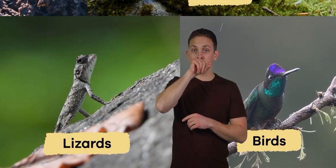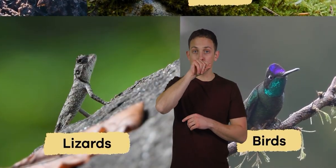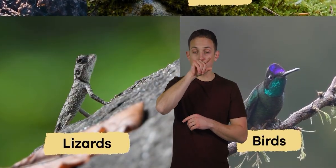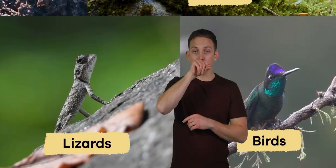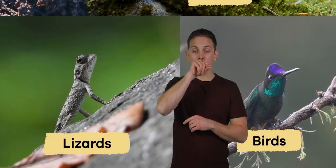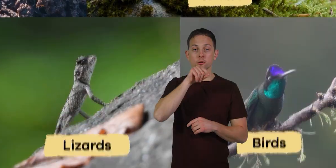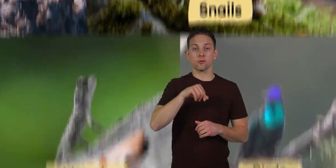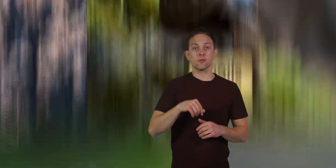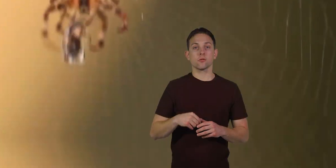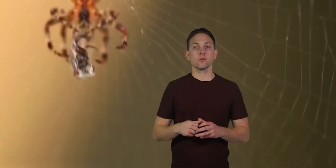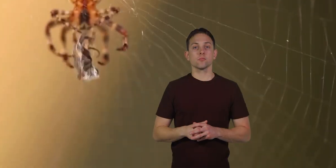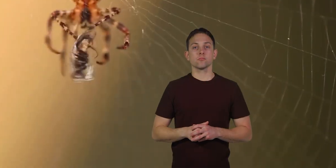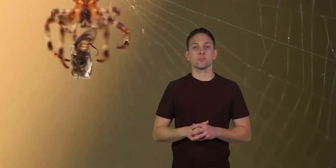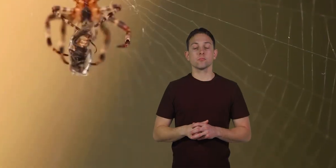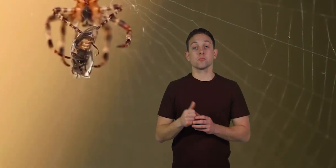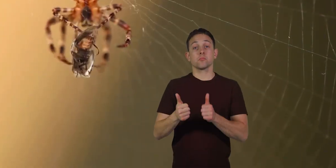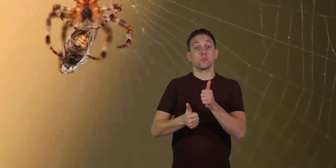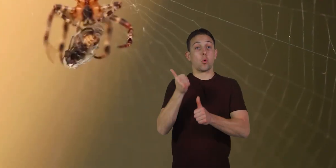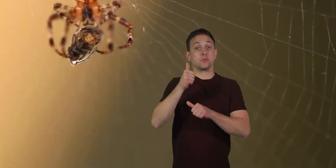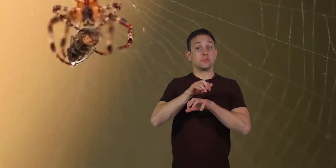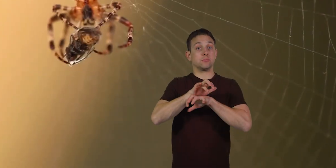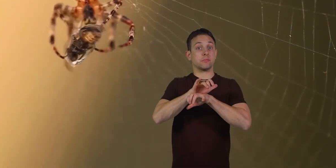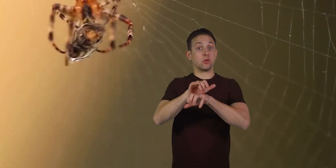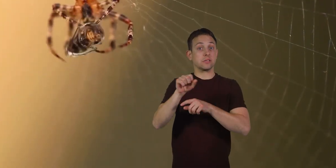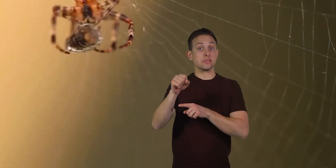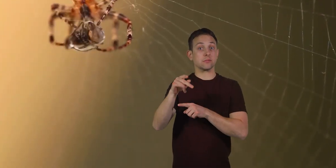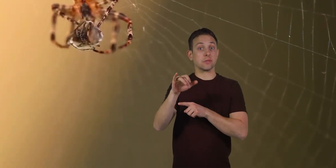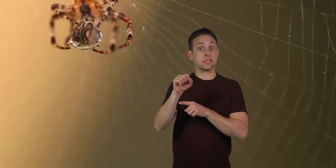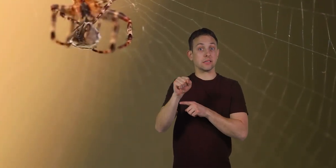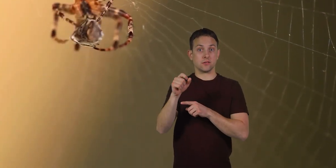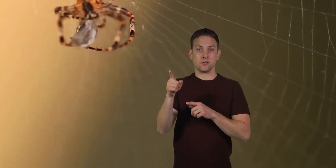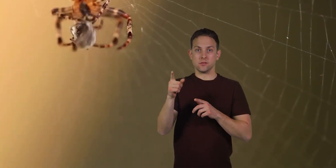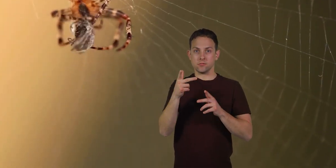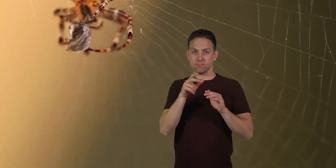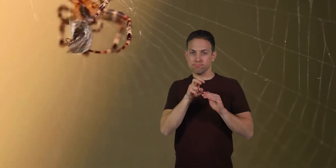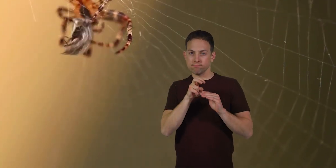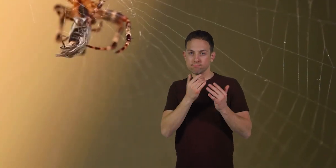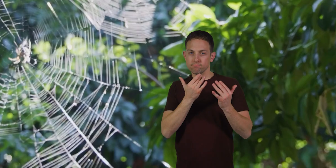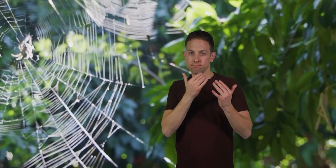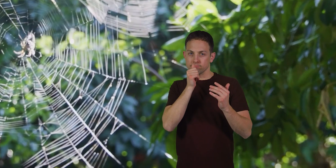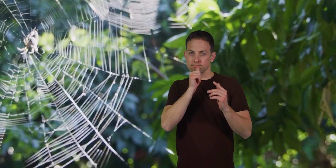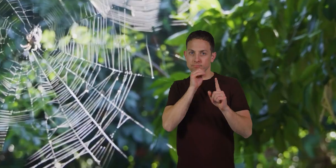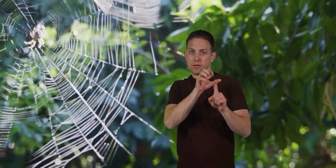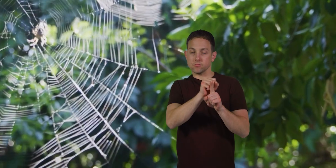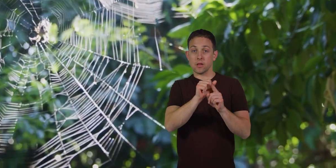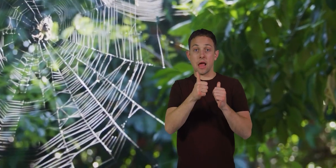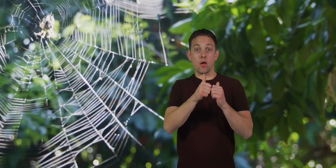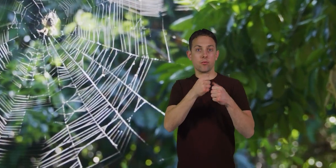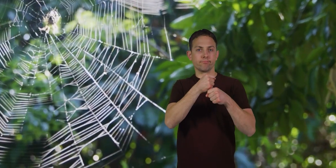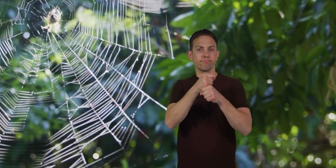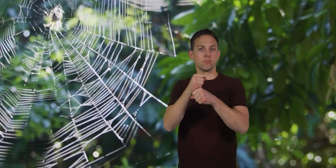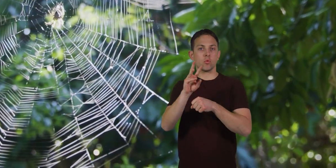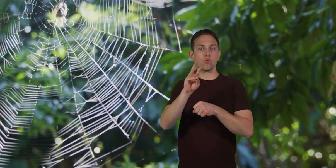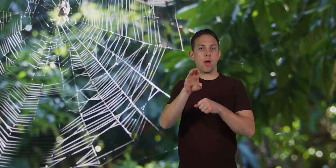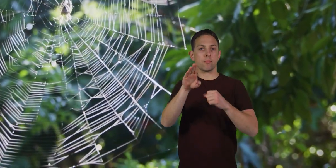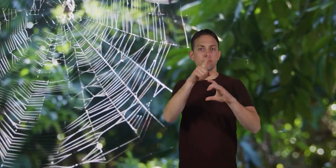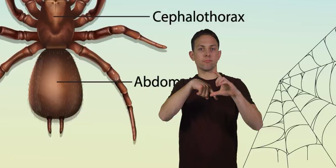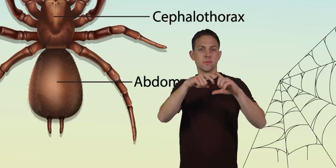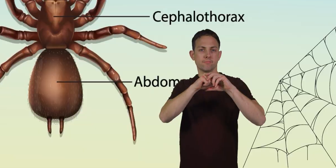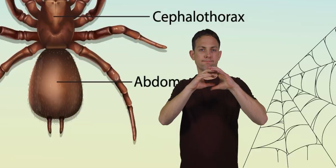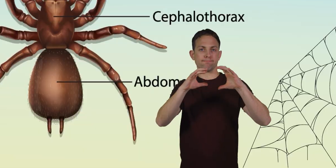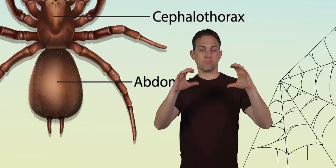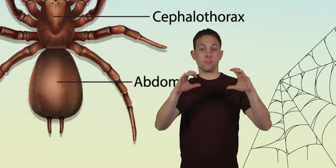birds. Most spider species passively catch their prey by spinning complex webs.